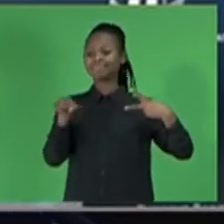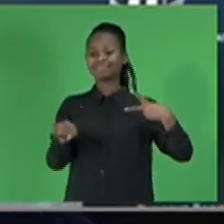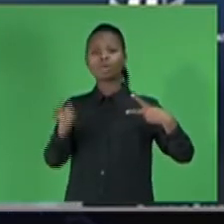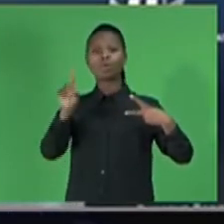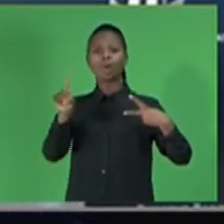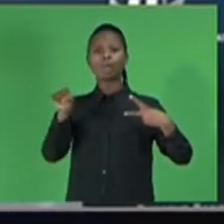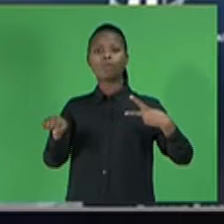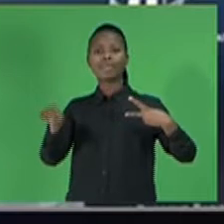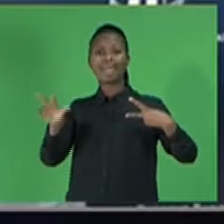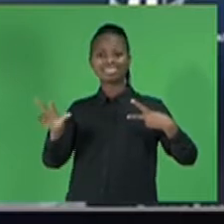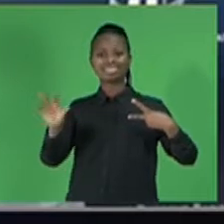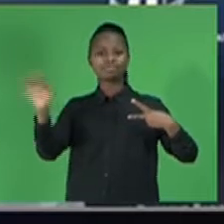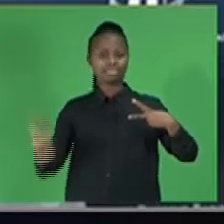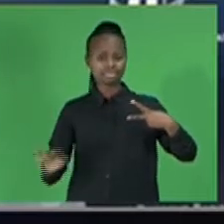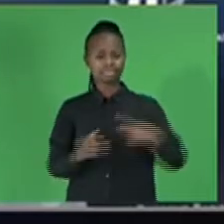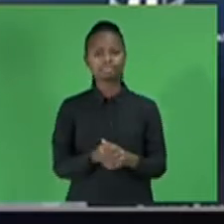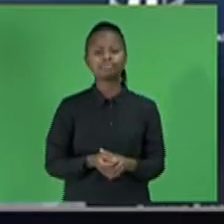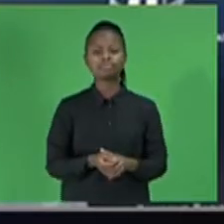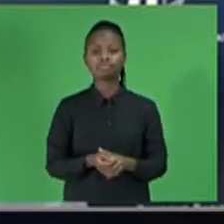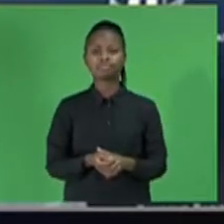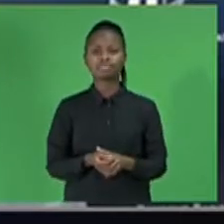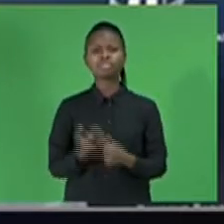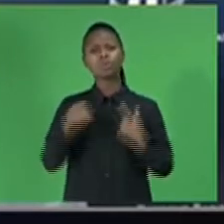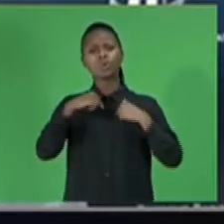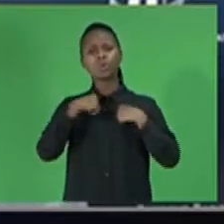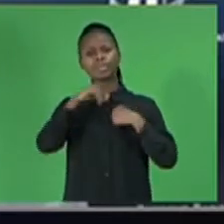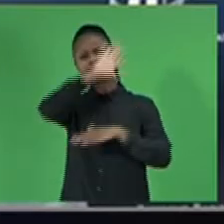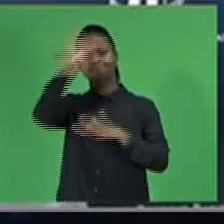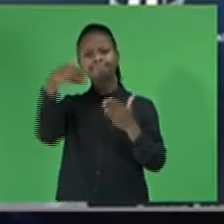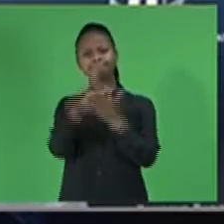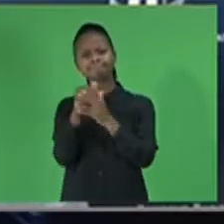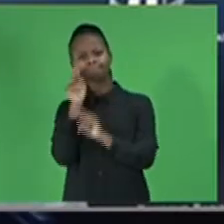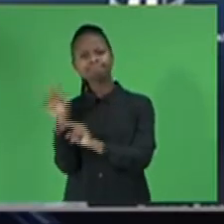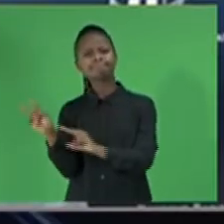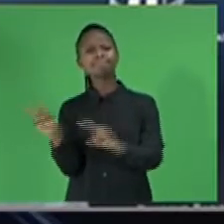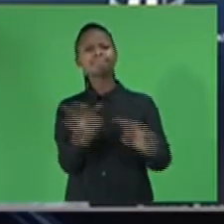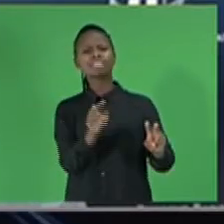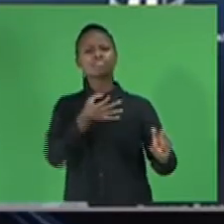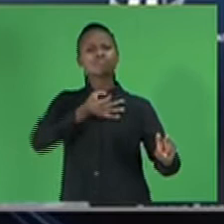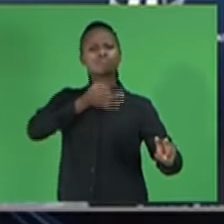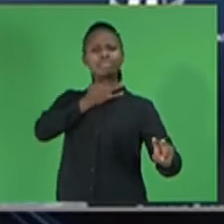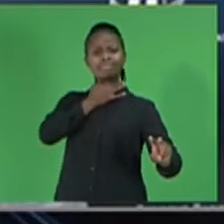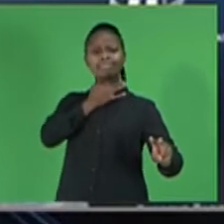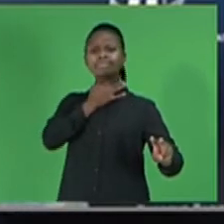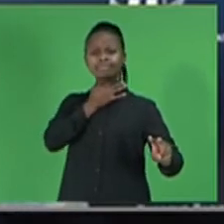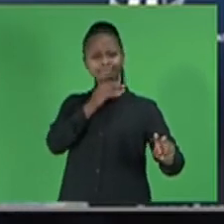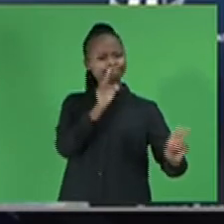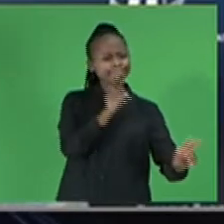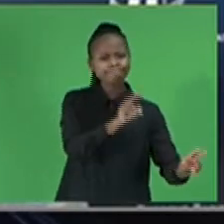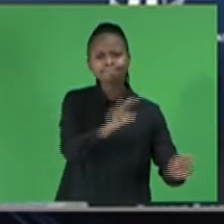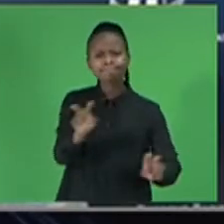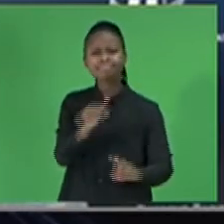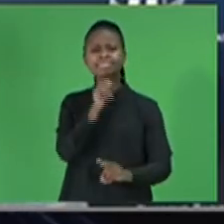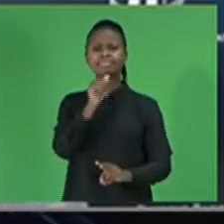Overall, and after revisions, the risks to the medium-term domestic growth outlook are assessed to be